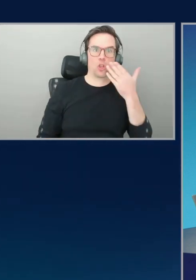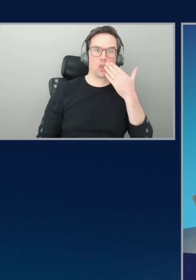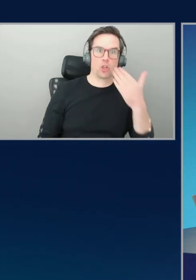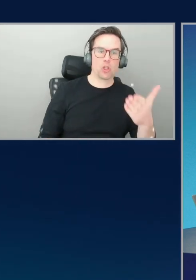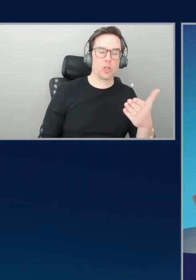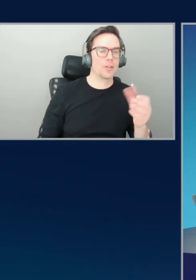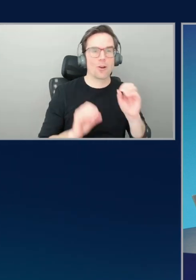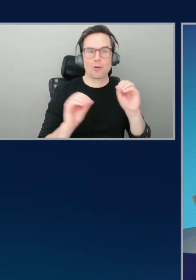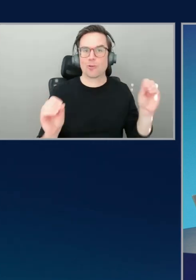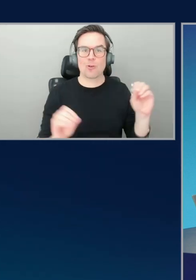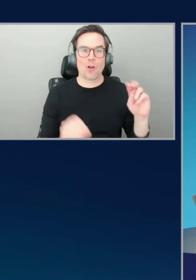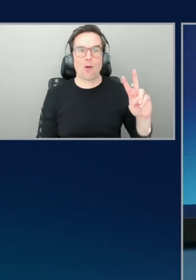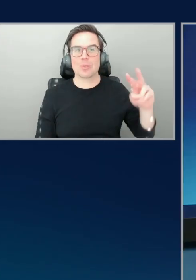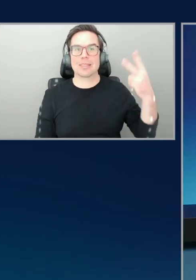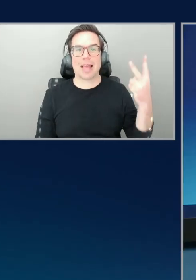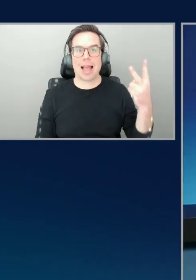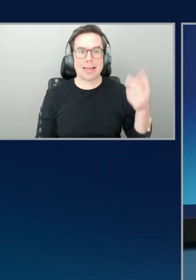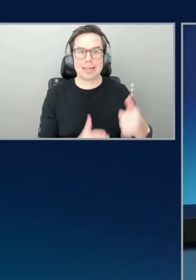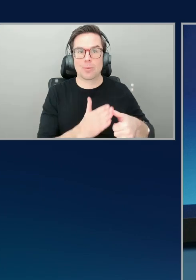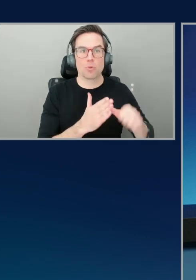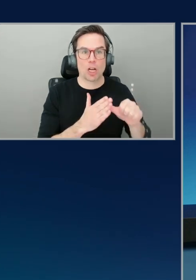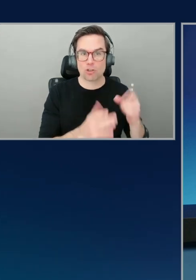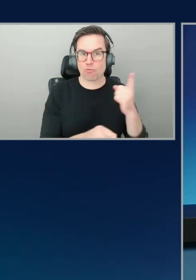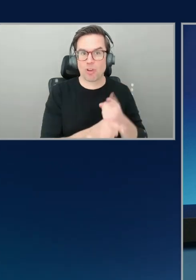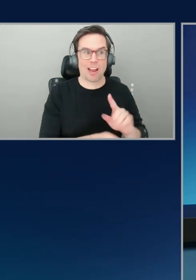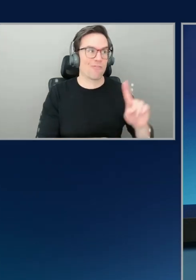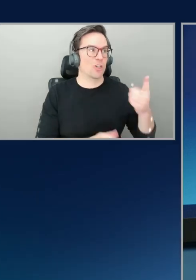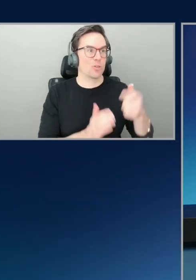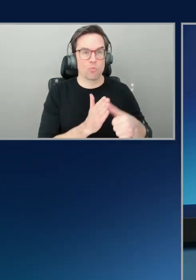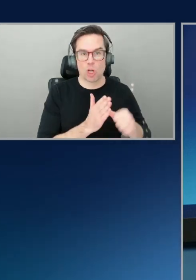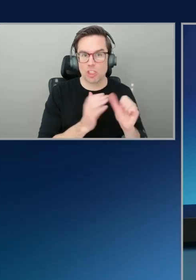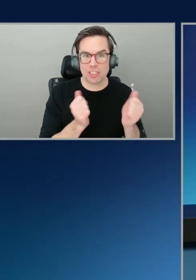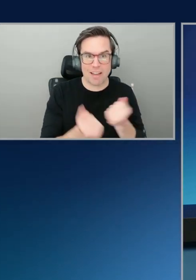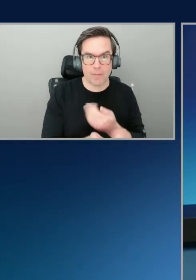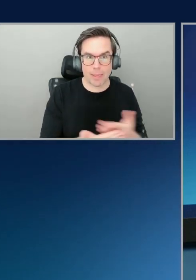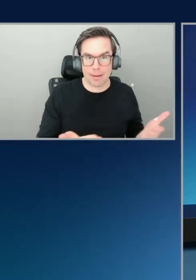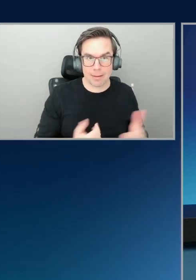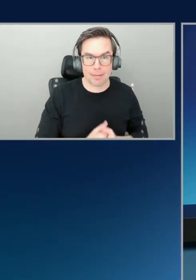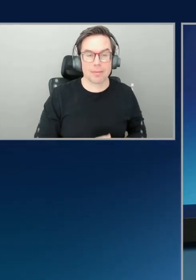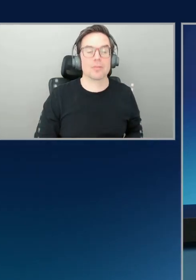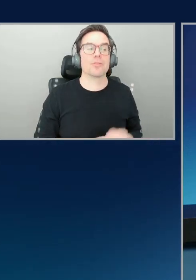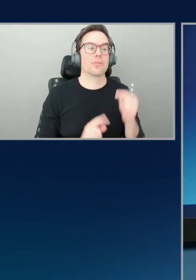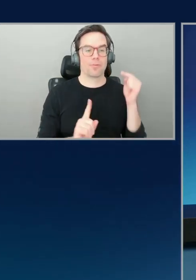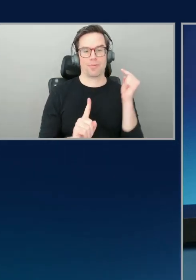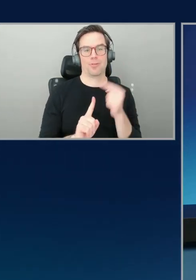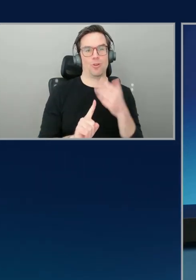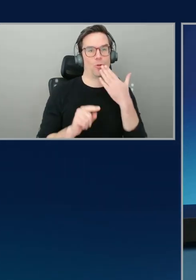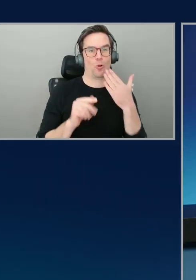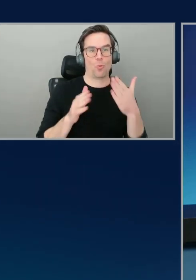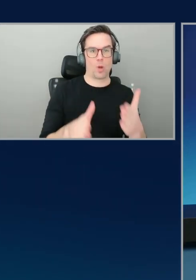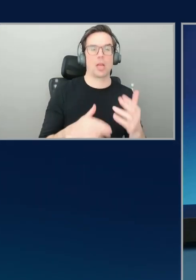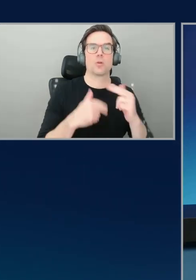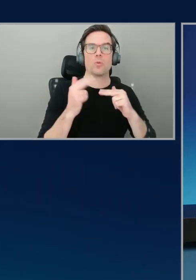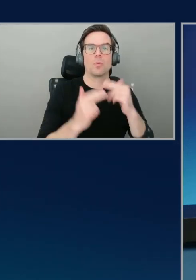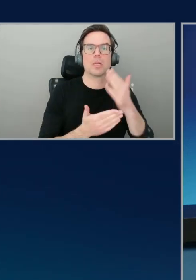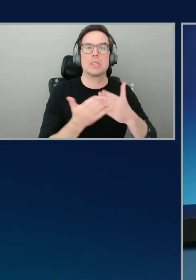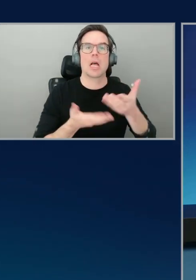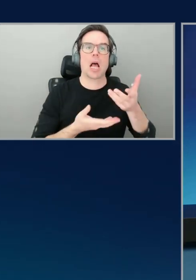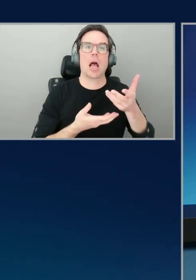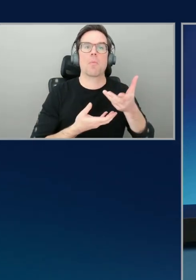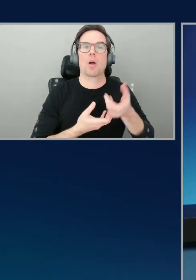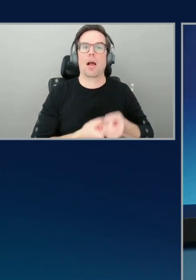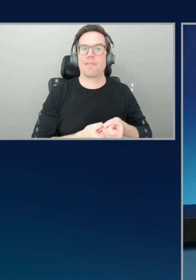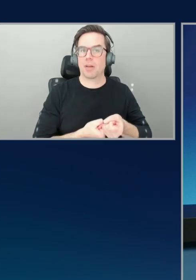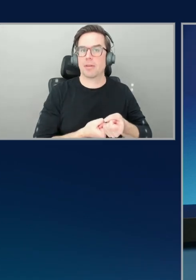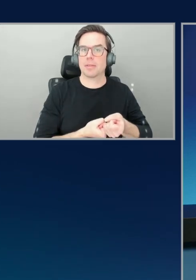first impressions mean so much. So this is a great way I would say to, to build some confidence without having to put it up